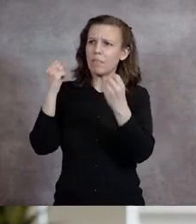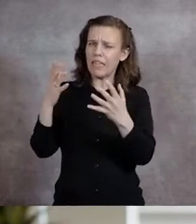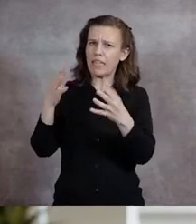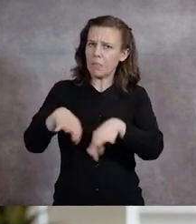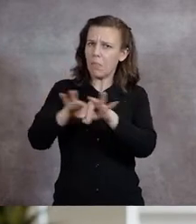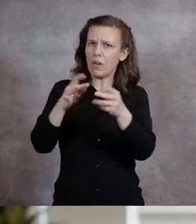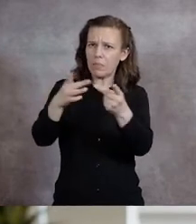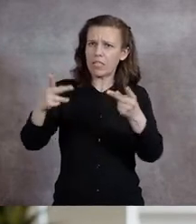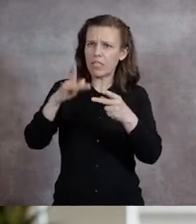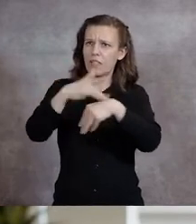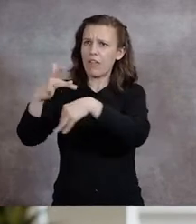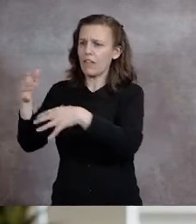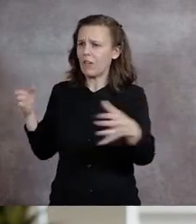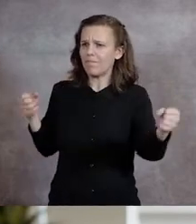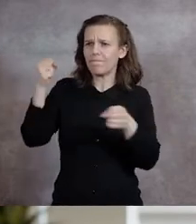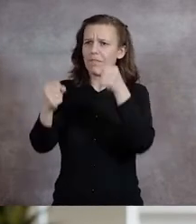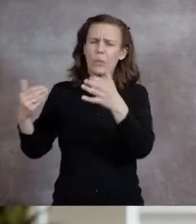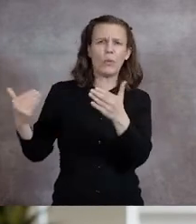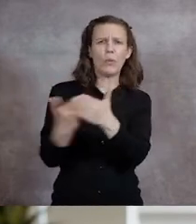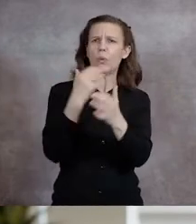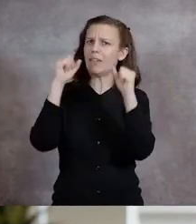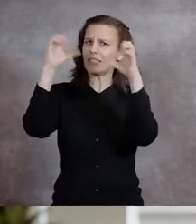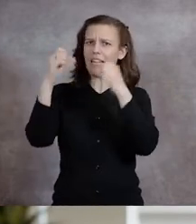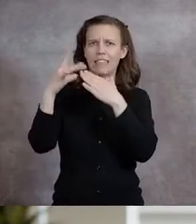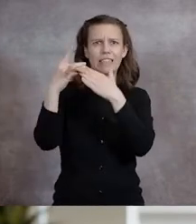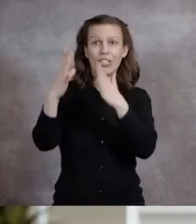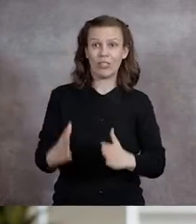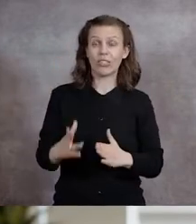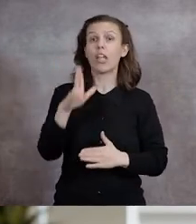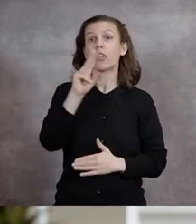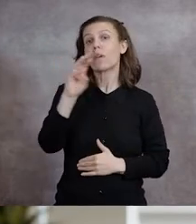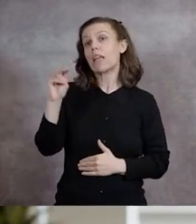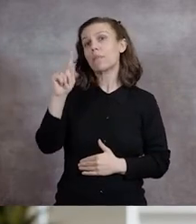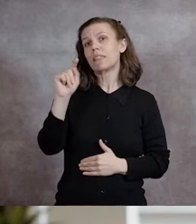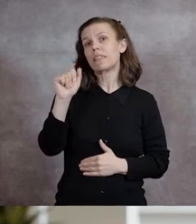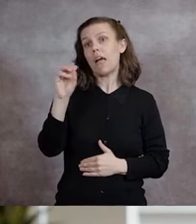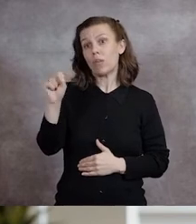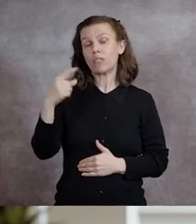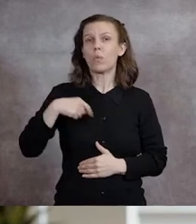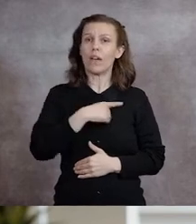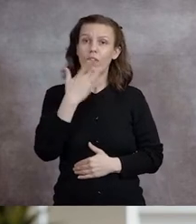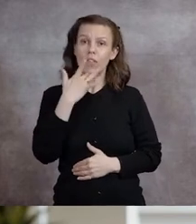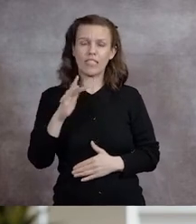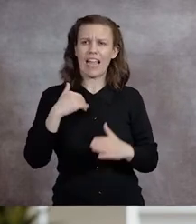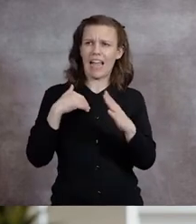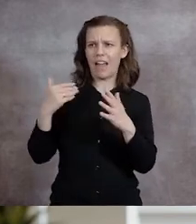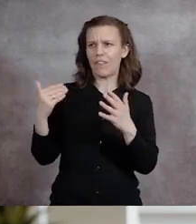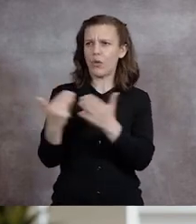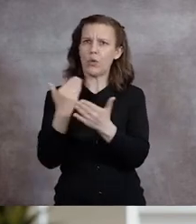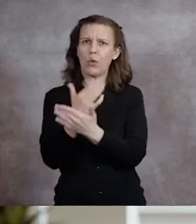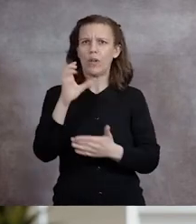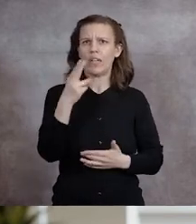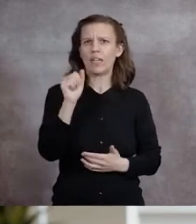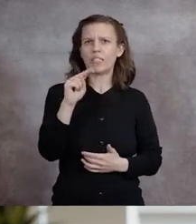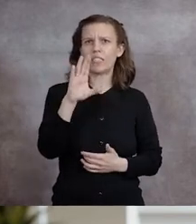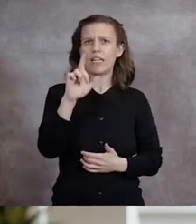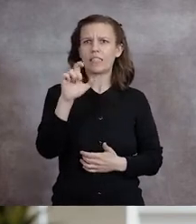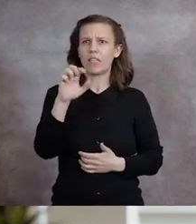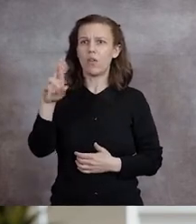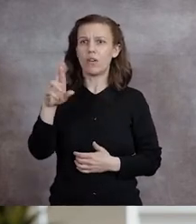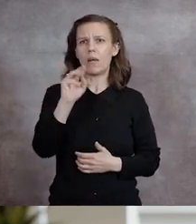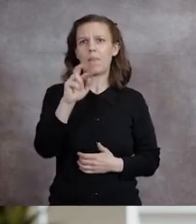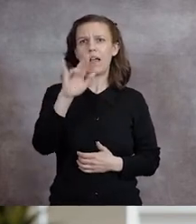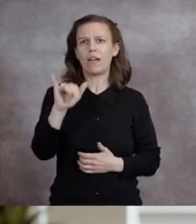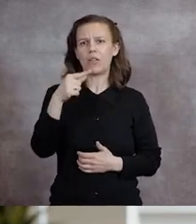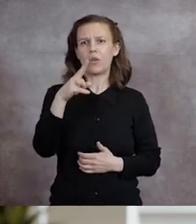of critical positions with some outstanding new LOBO leaders. At UNM Taos, we are very fortunate to have a dynamic new